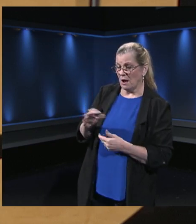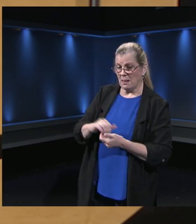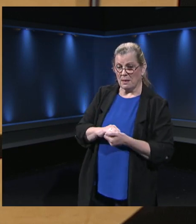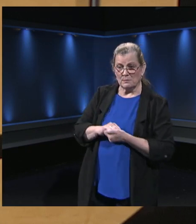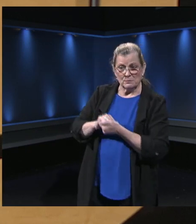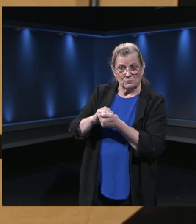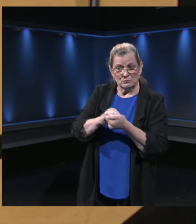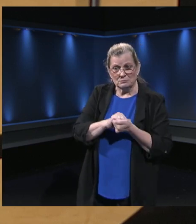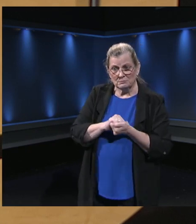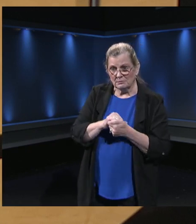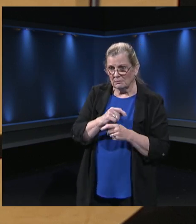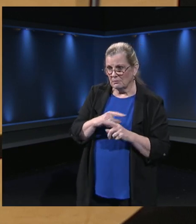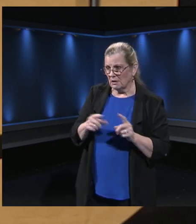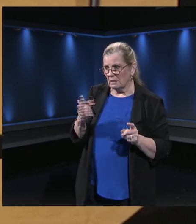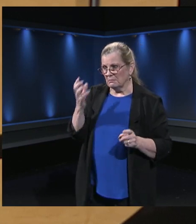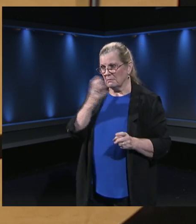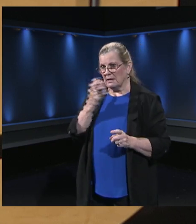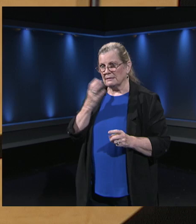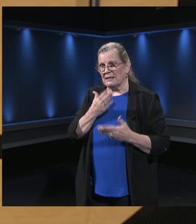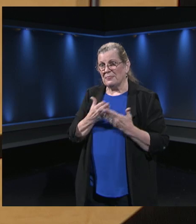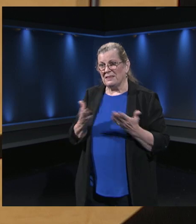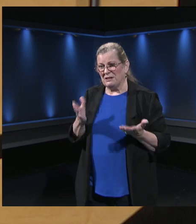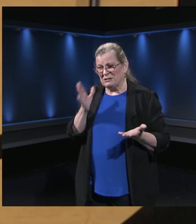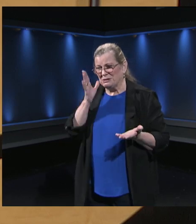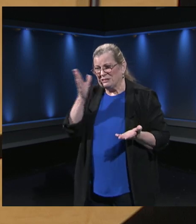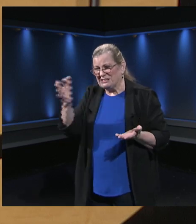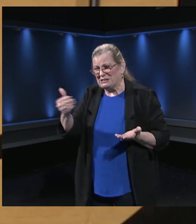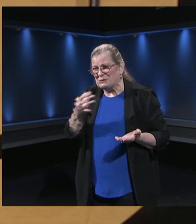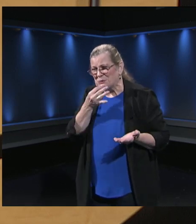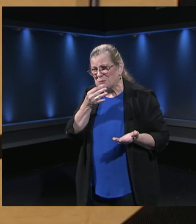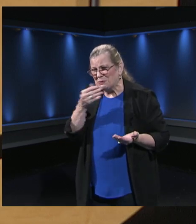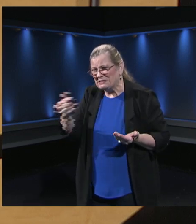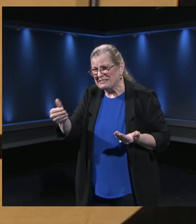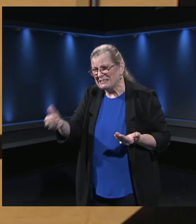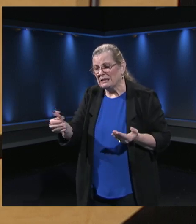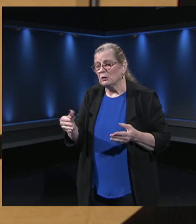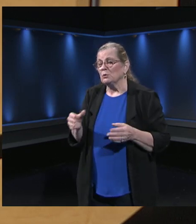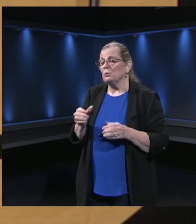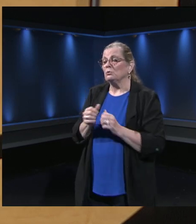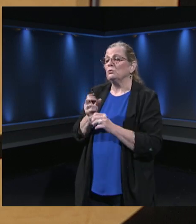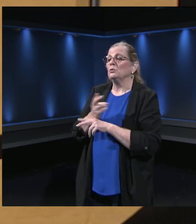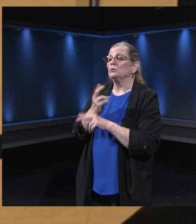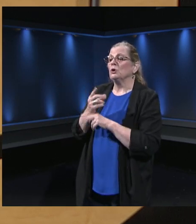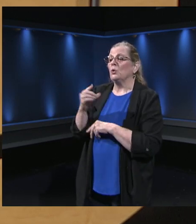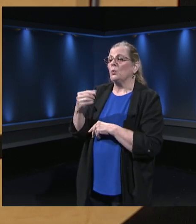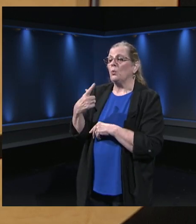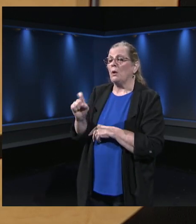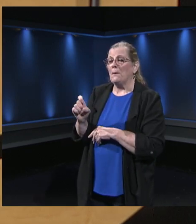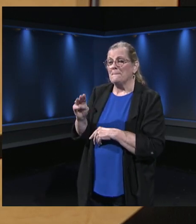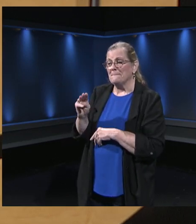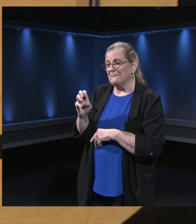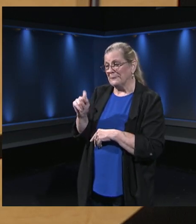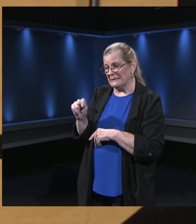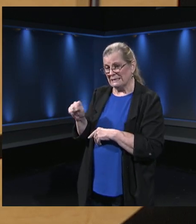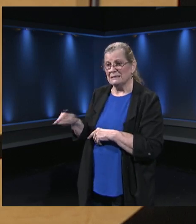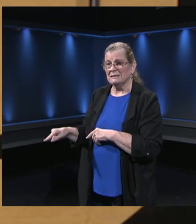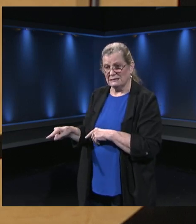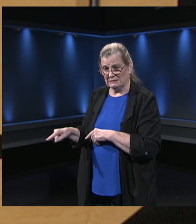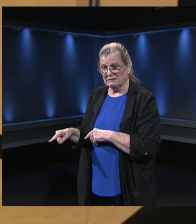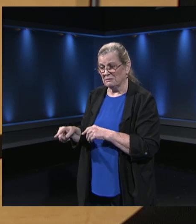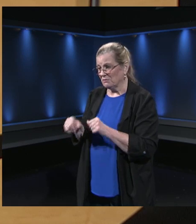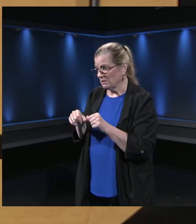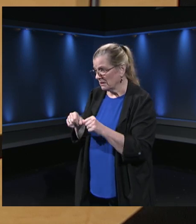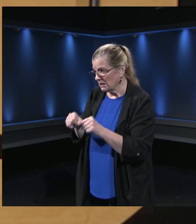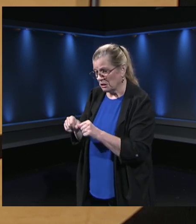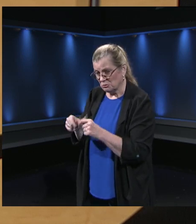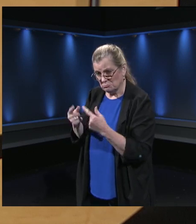features coming out with with Google Meets that, you as the year progresses. And as long as families are clear on how their students are accessing